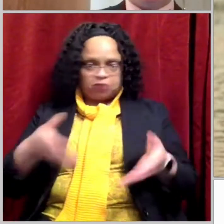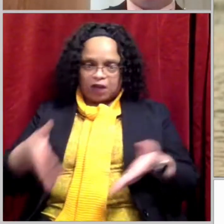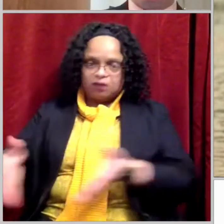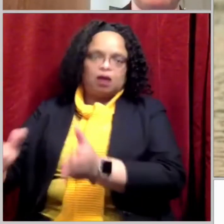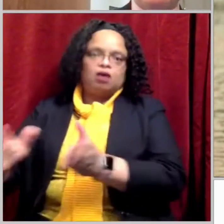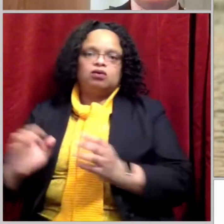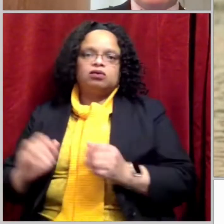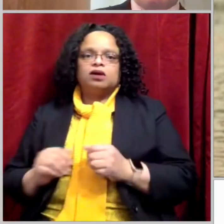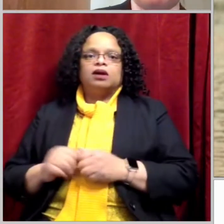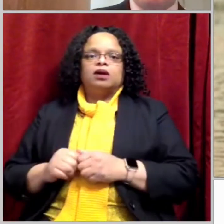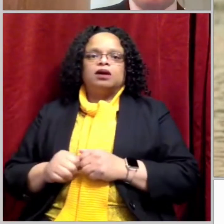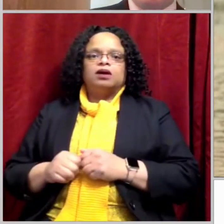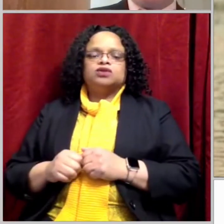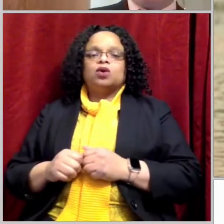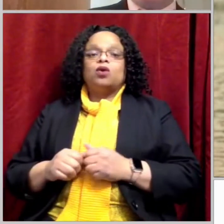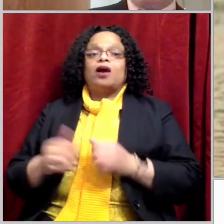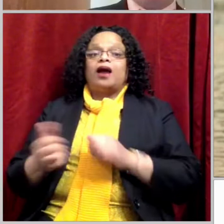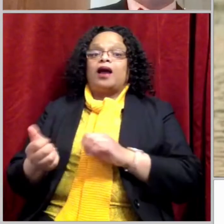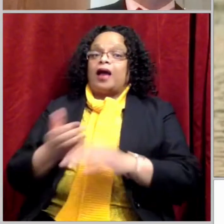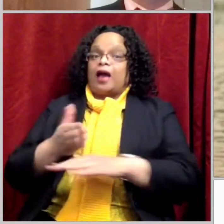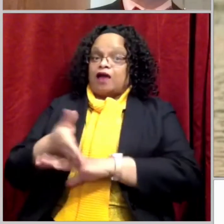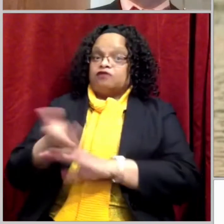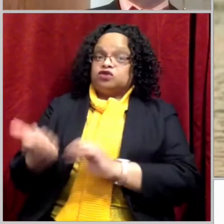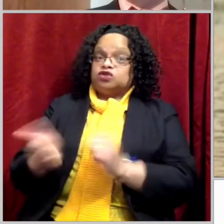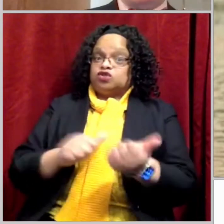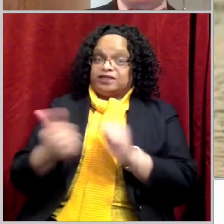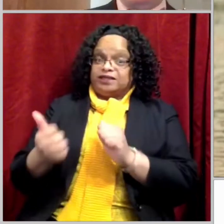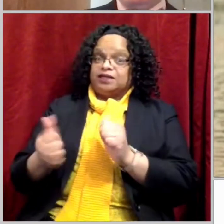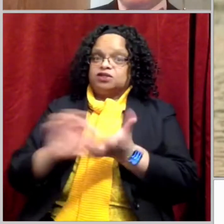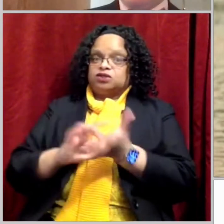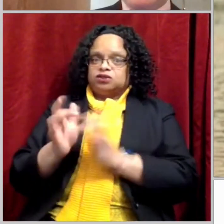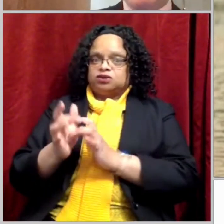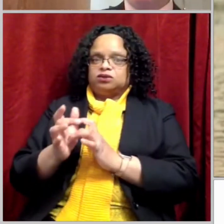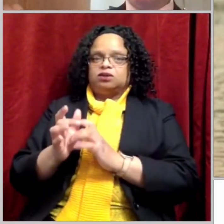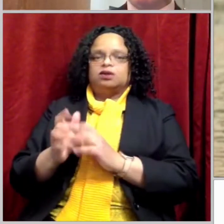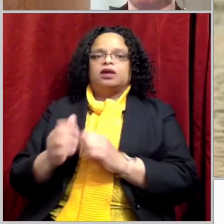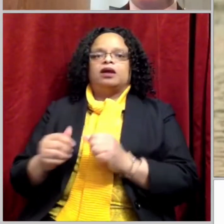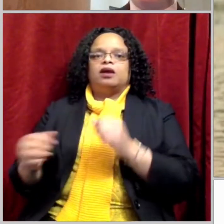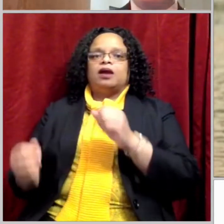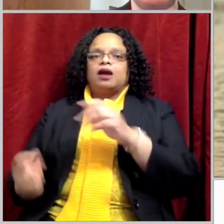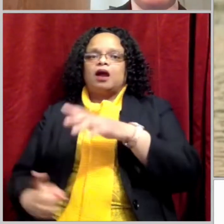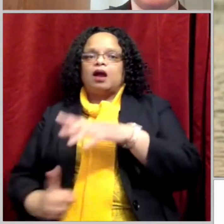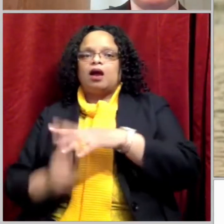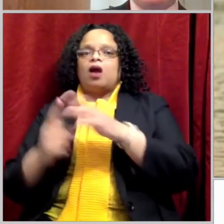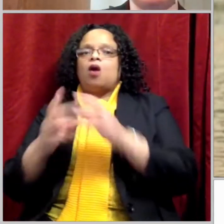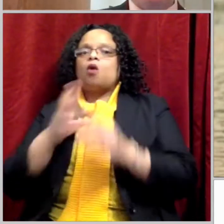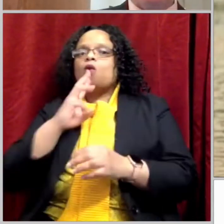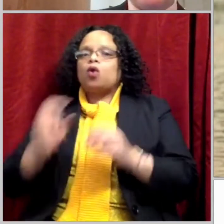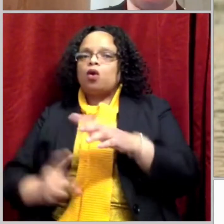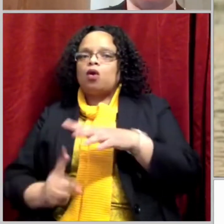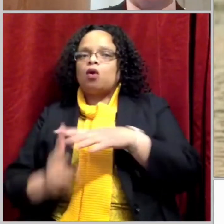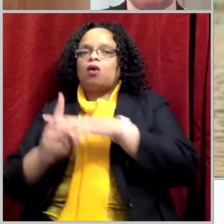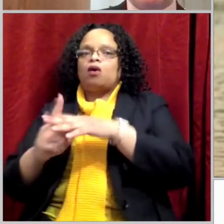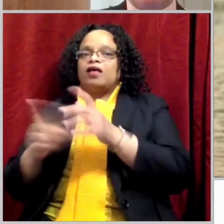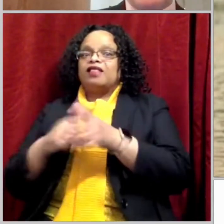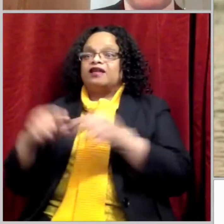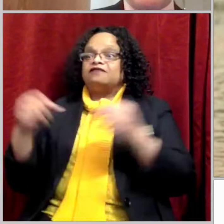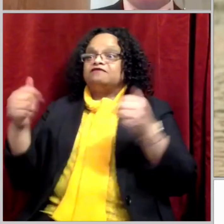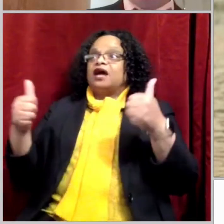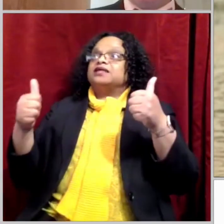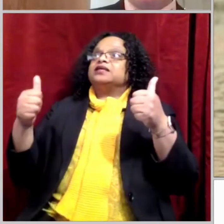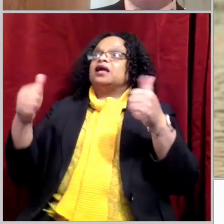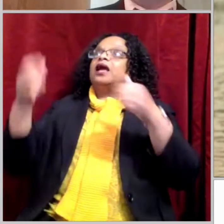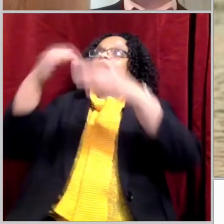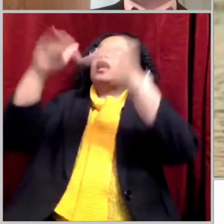baptized, he immediately came up from the water. Suddenly, the heavens were opened and he saw the Spirit of